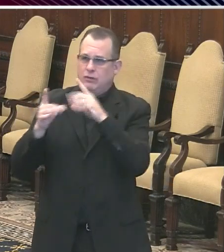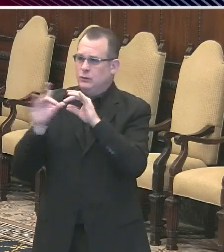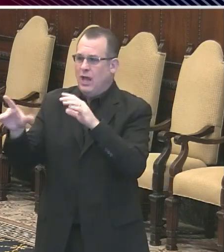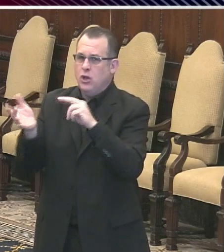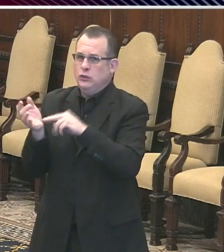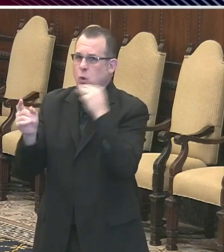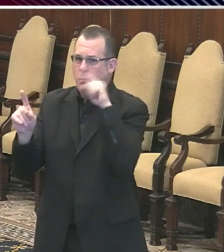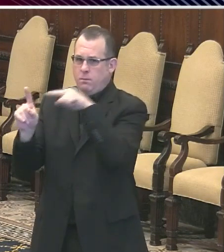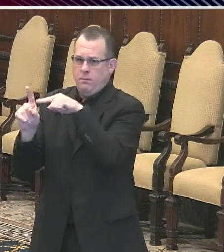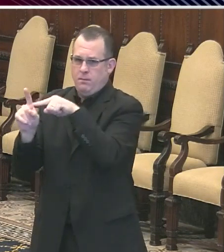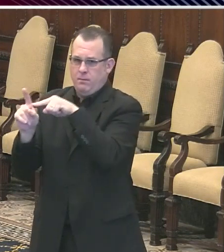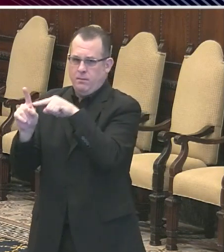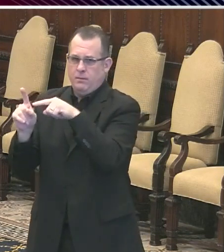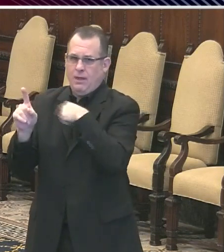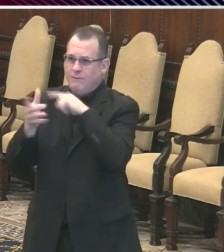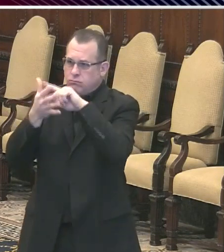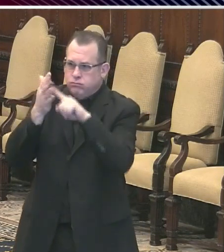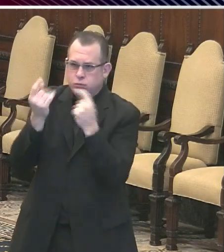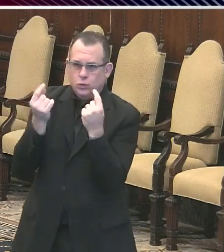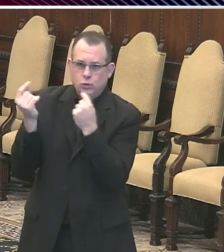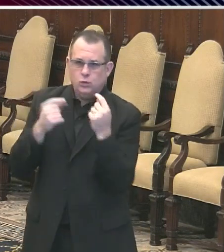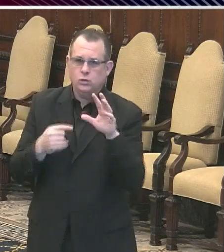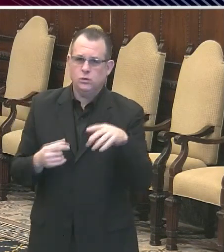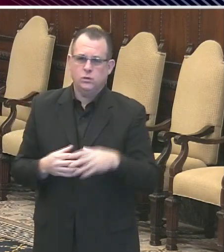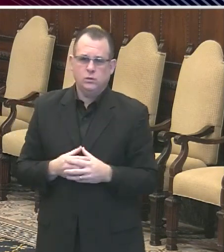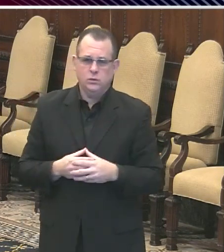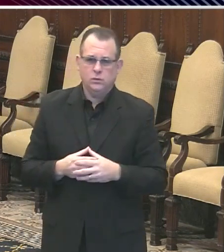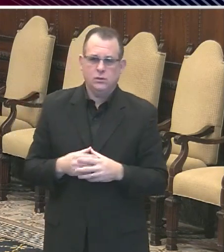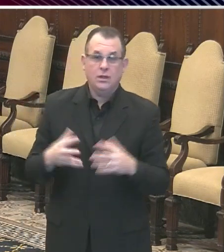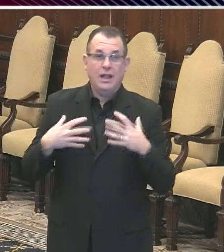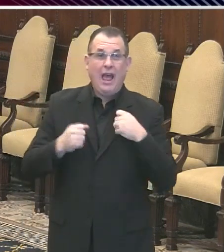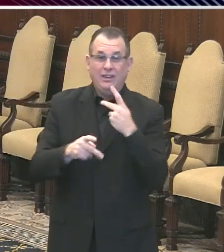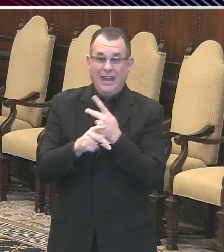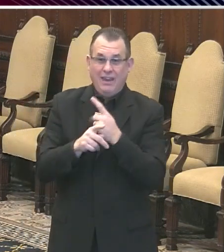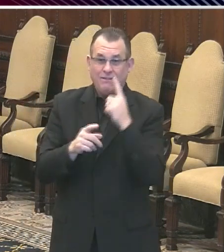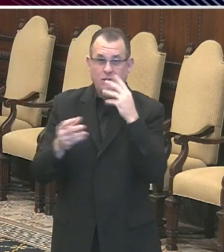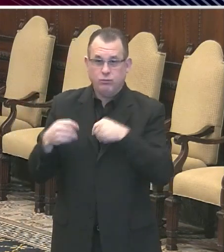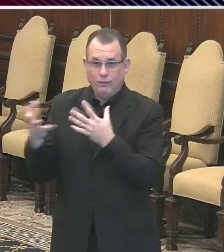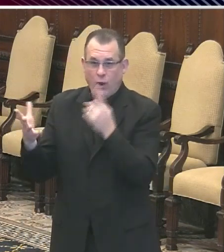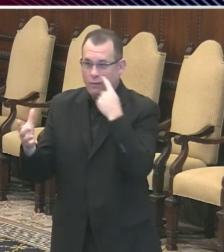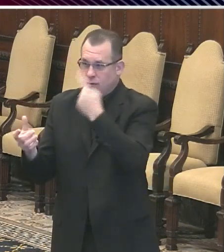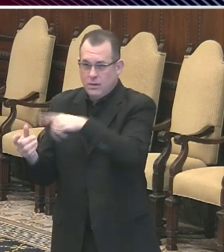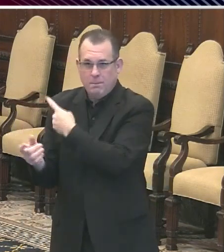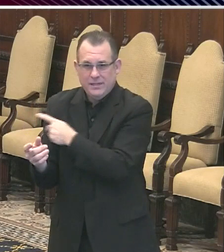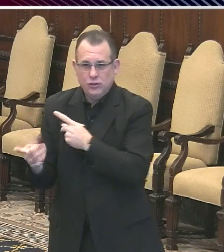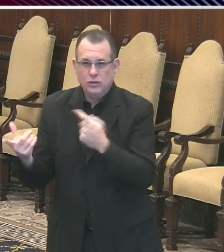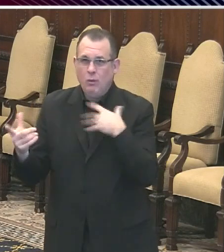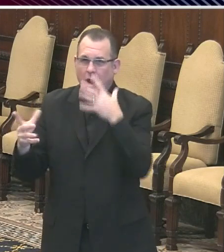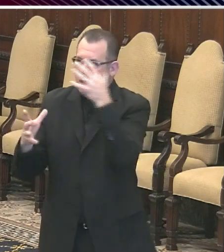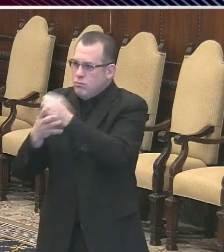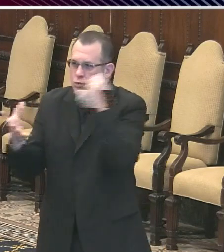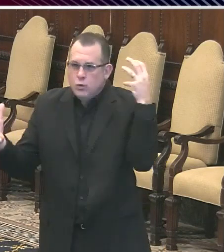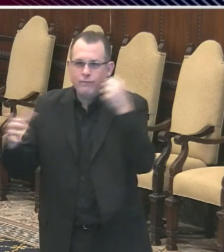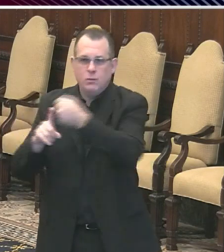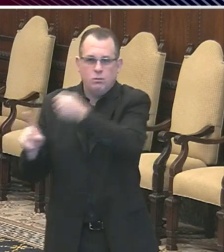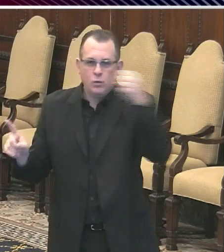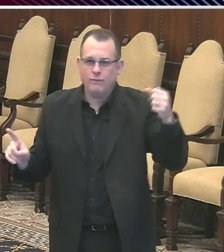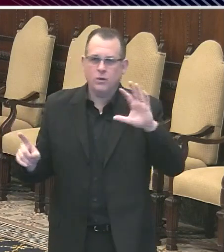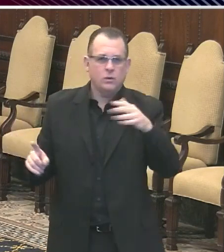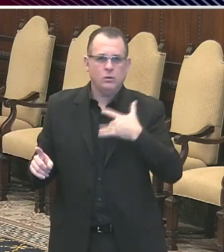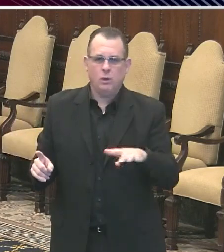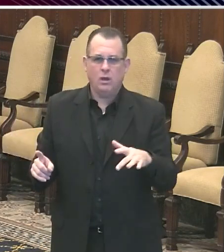wanting to disrupt the behavior or disrupt the healthcare and move individuals. Would be providing additional support